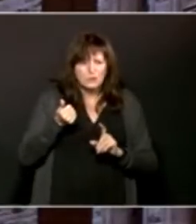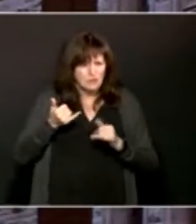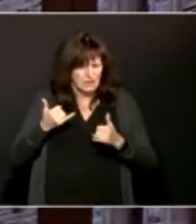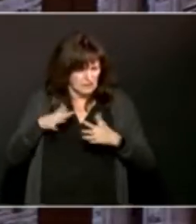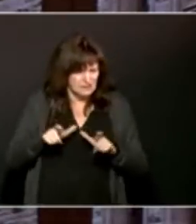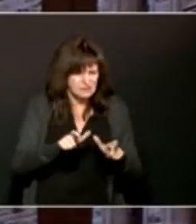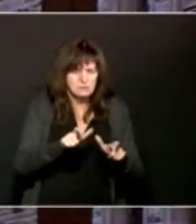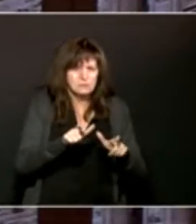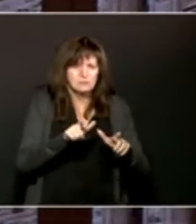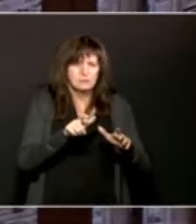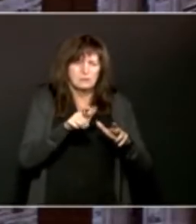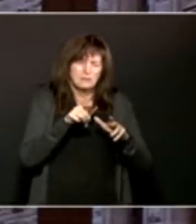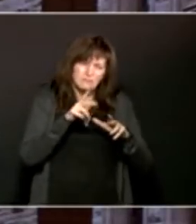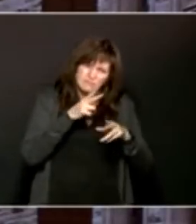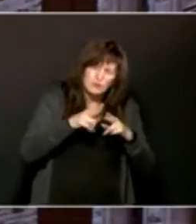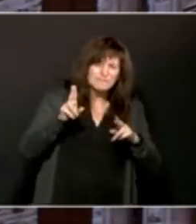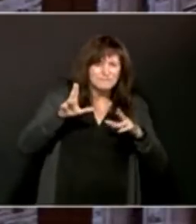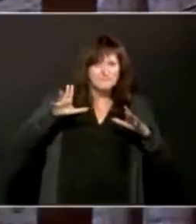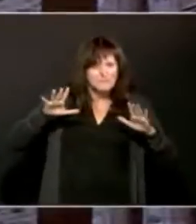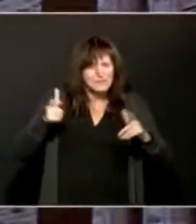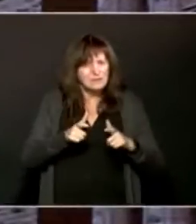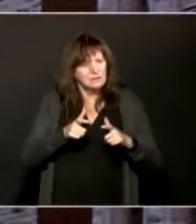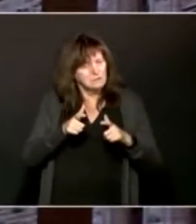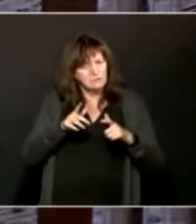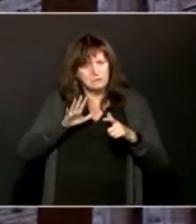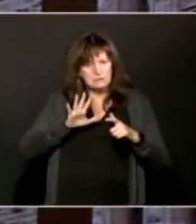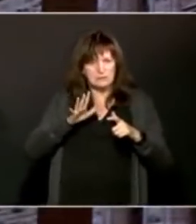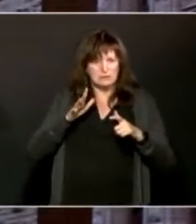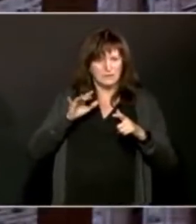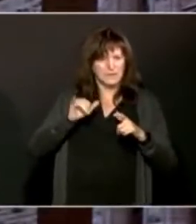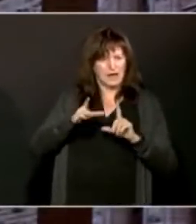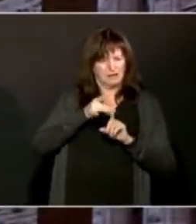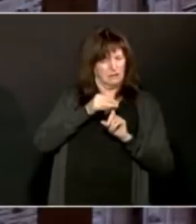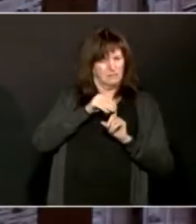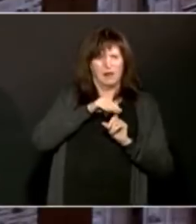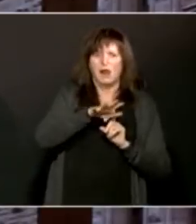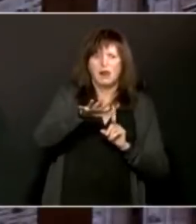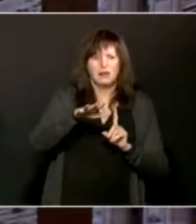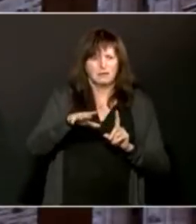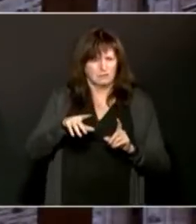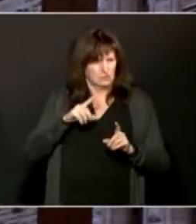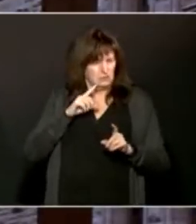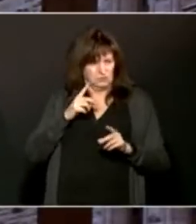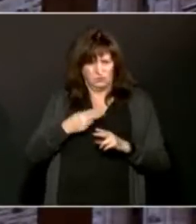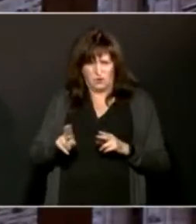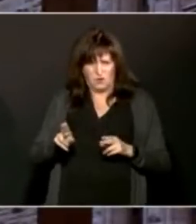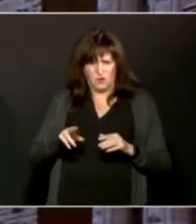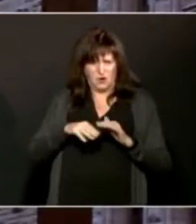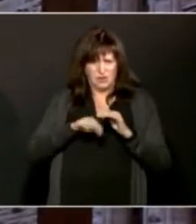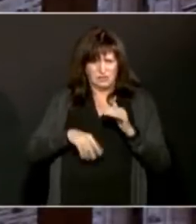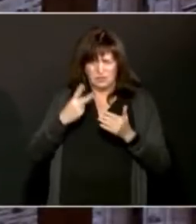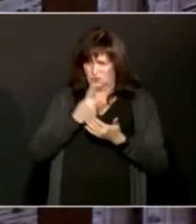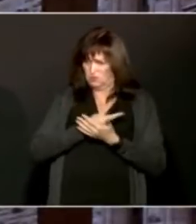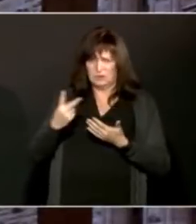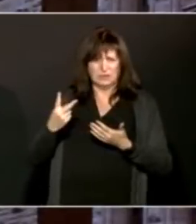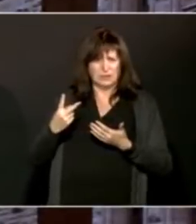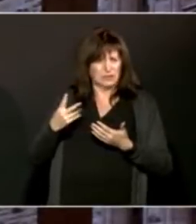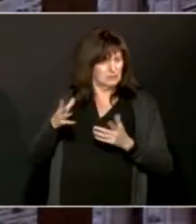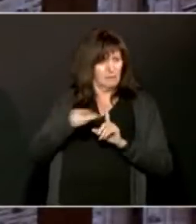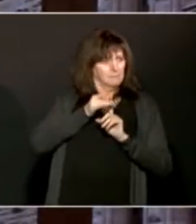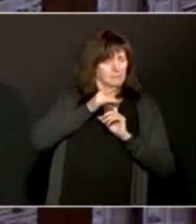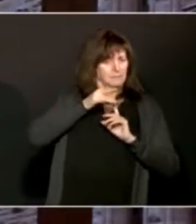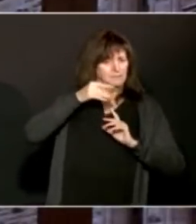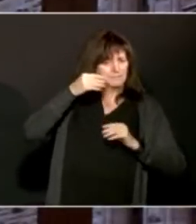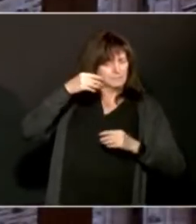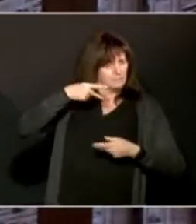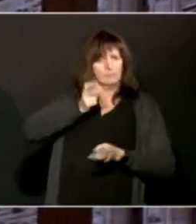in some of their experiences. So we have this task of keeping this under control to see if we can keep the